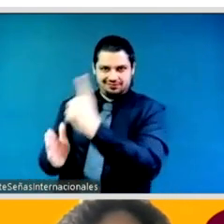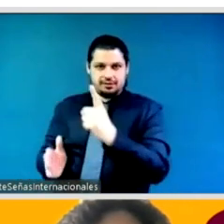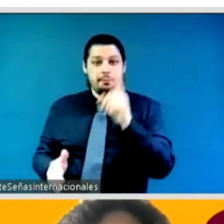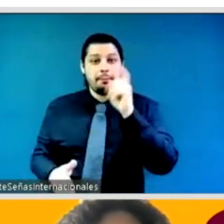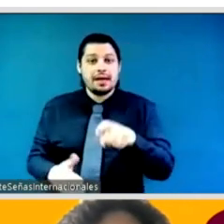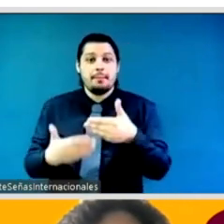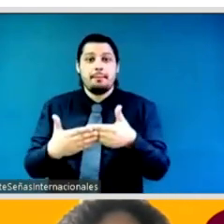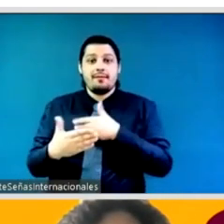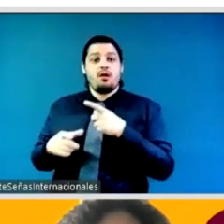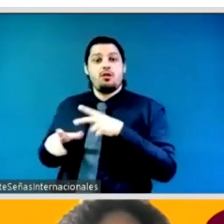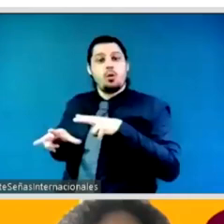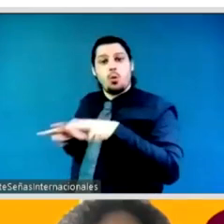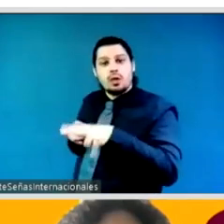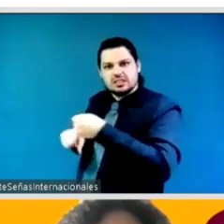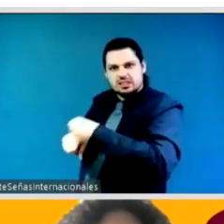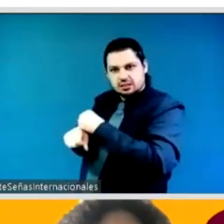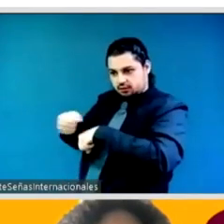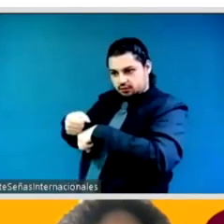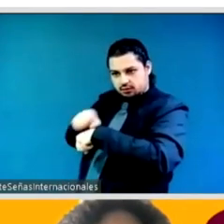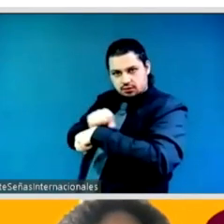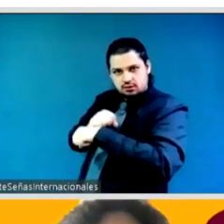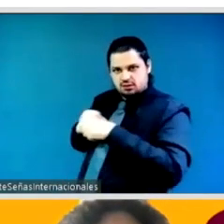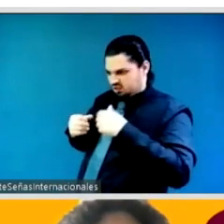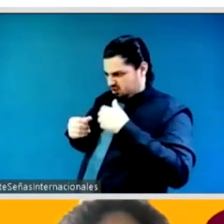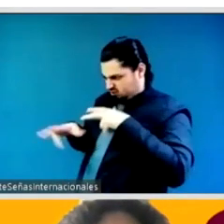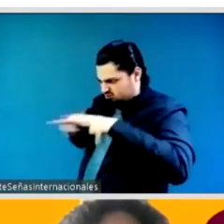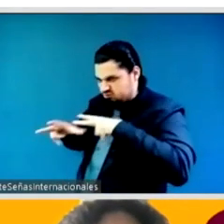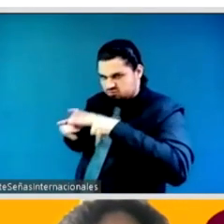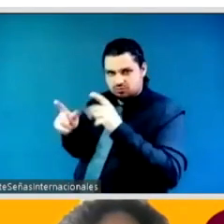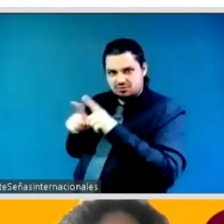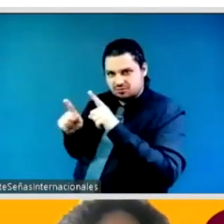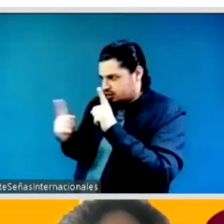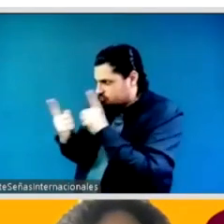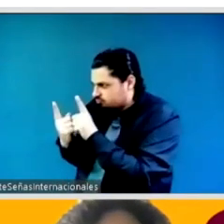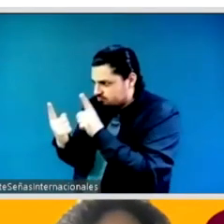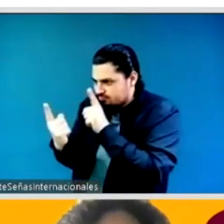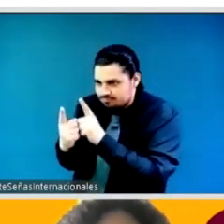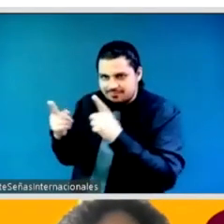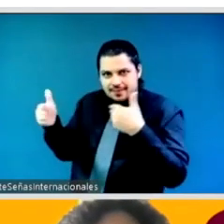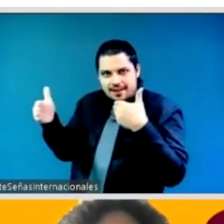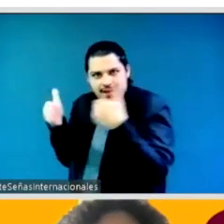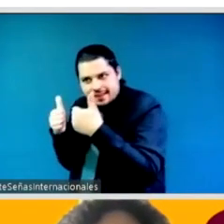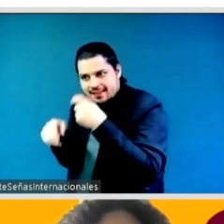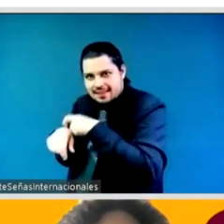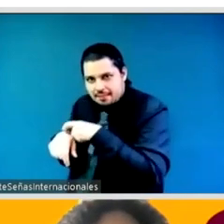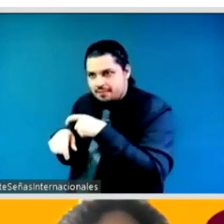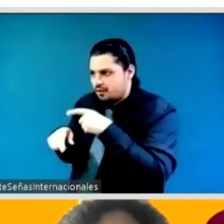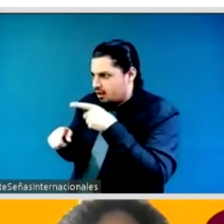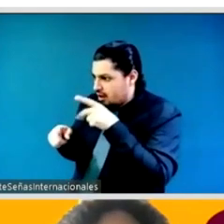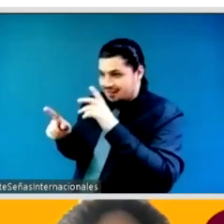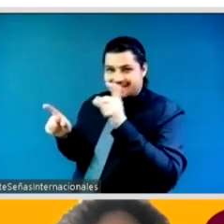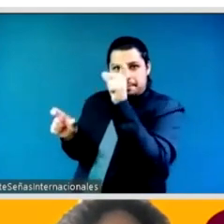localize the actions and that's where the implementation has to take place that's the key a key part of accelerating it so